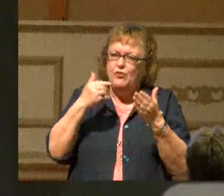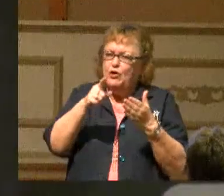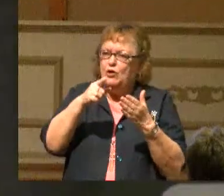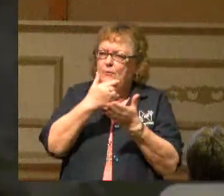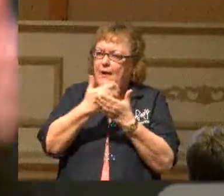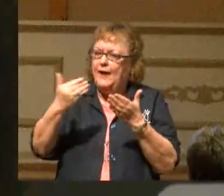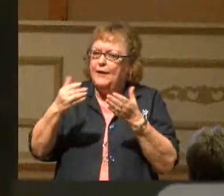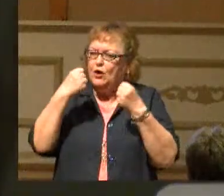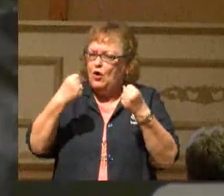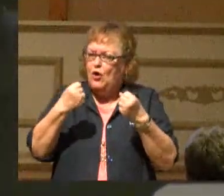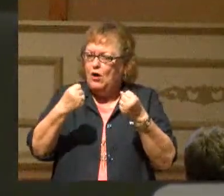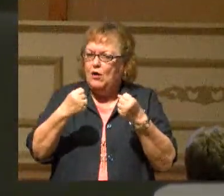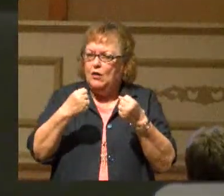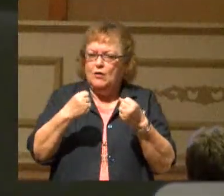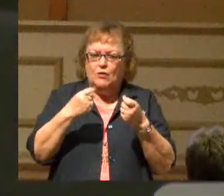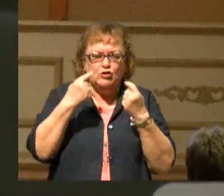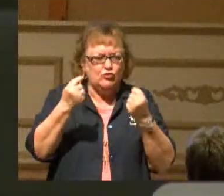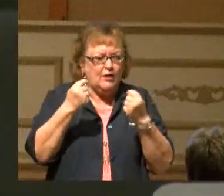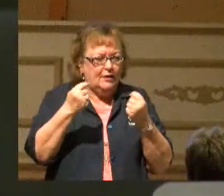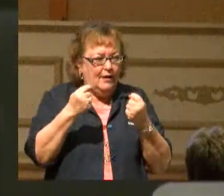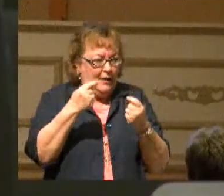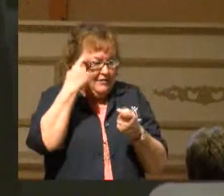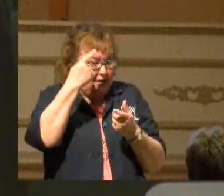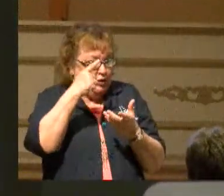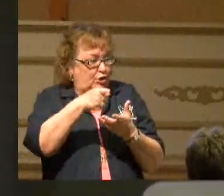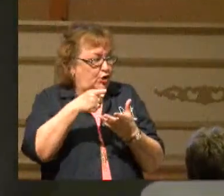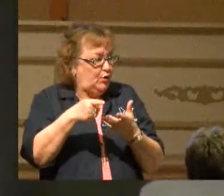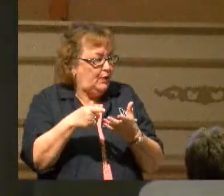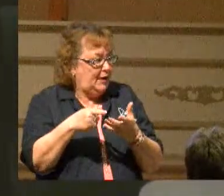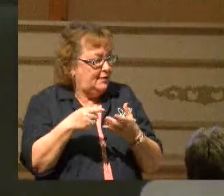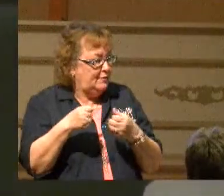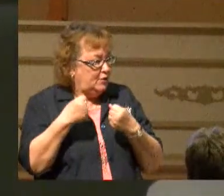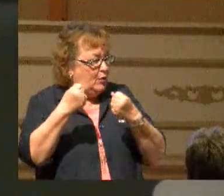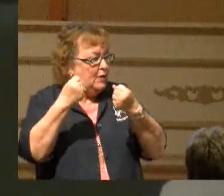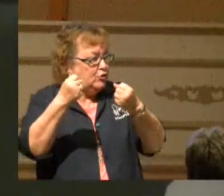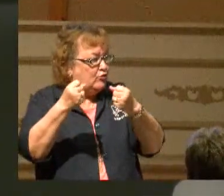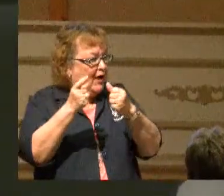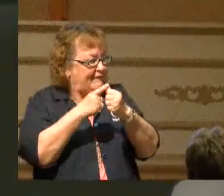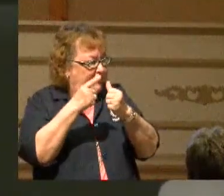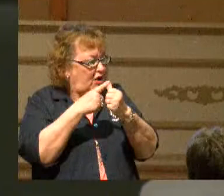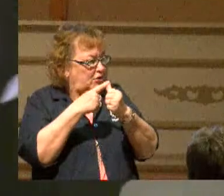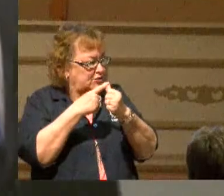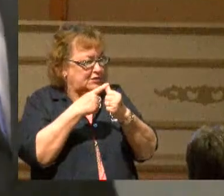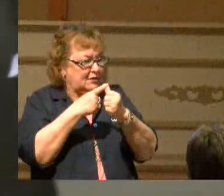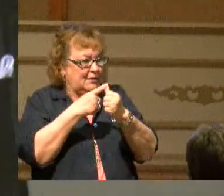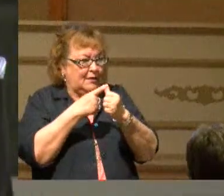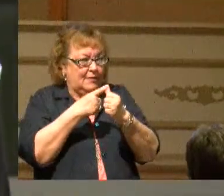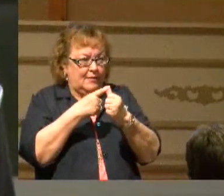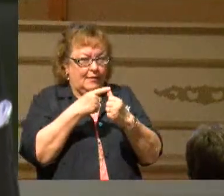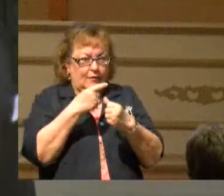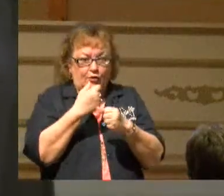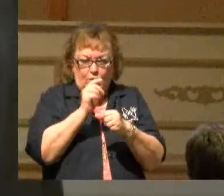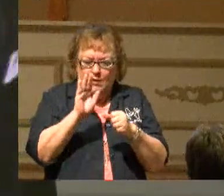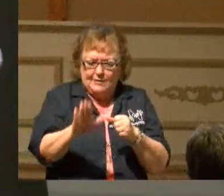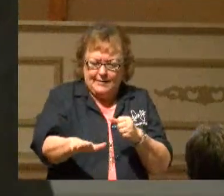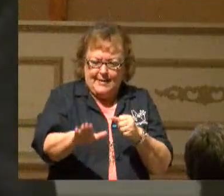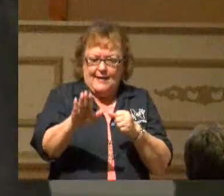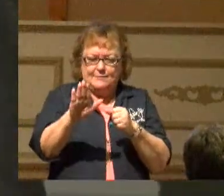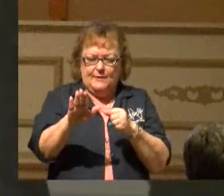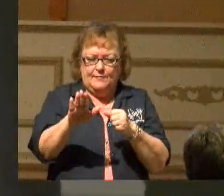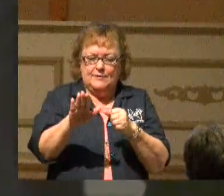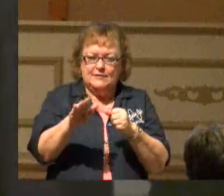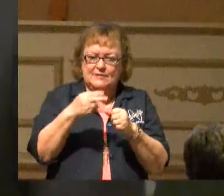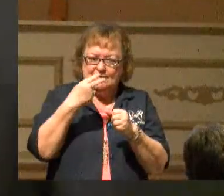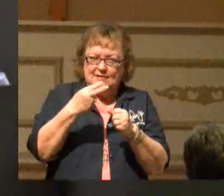would think you'd hop in the driver's seat. I would think you'd take it on a test drive. I would think you'd hit the gas pedal in an open